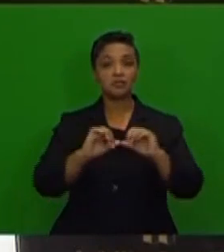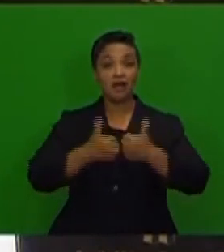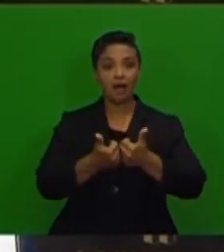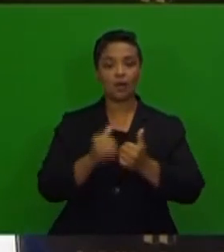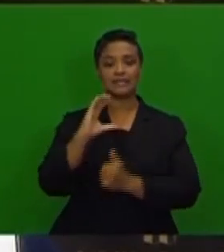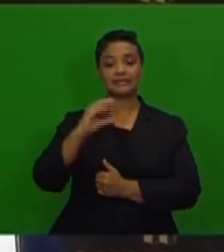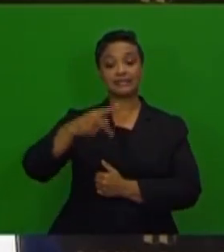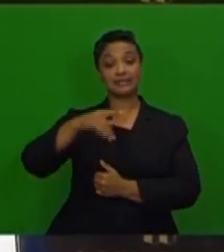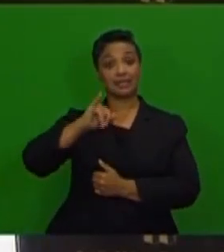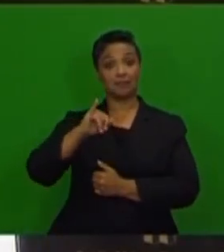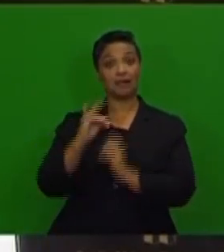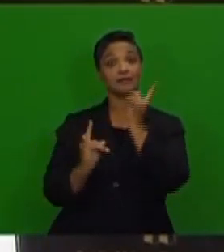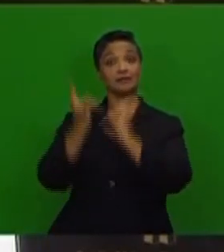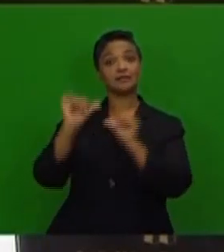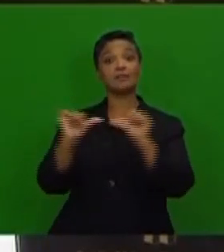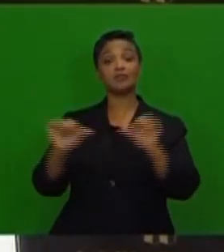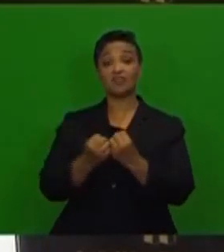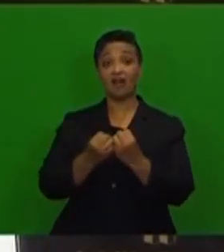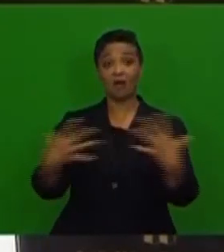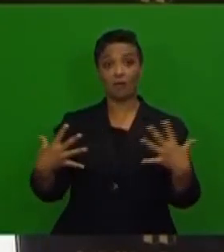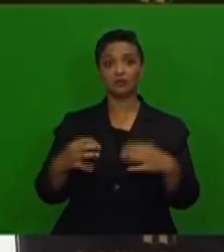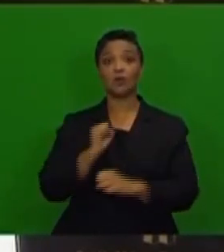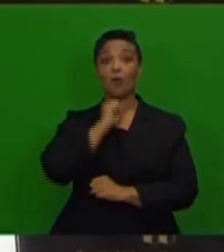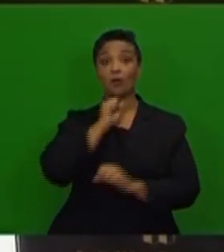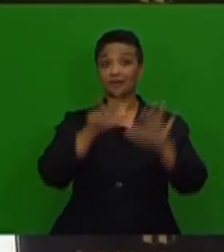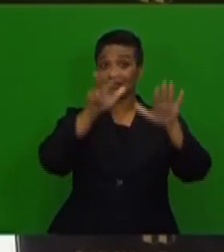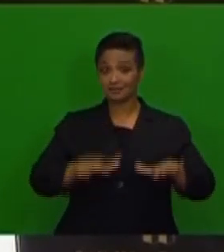urban areas was 4.3% in August.